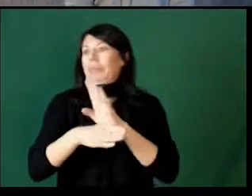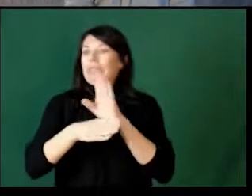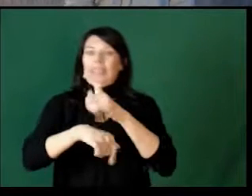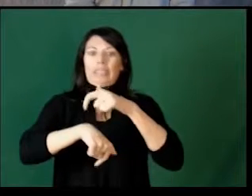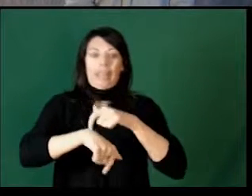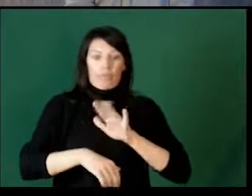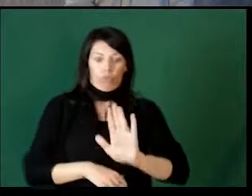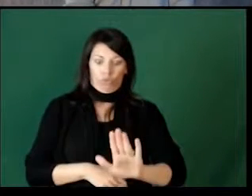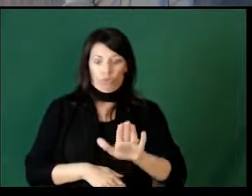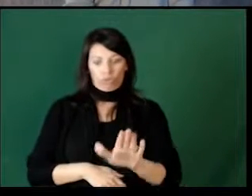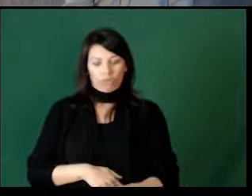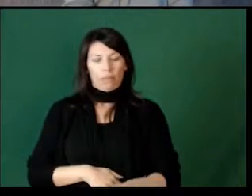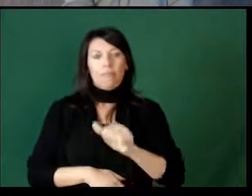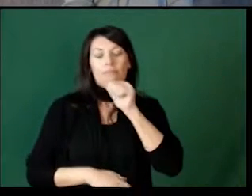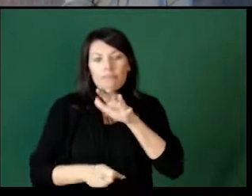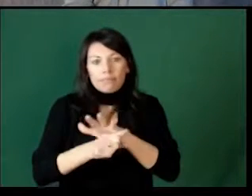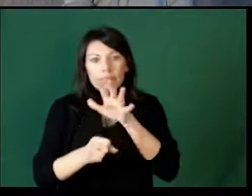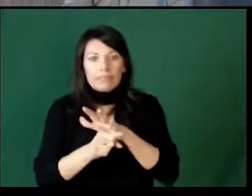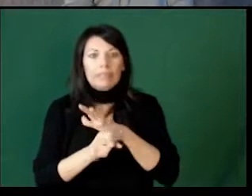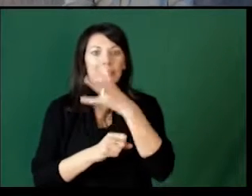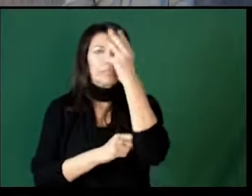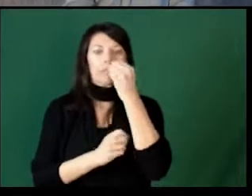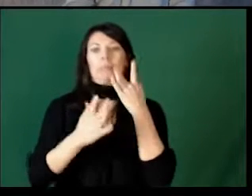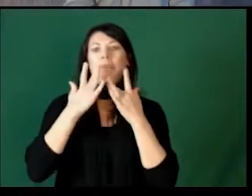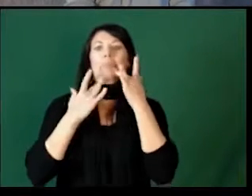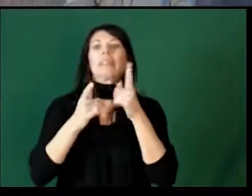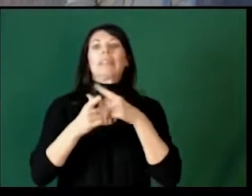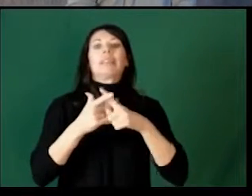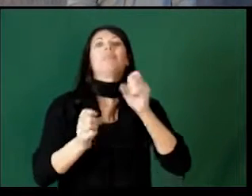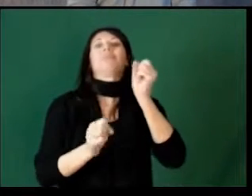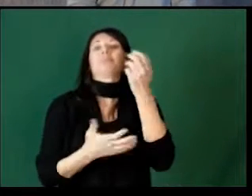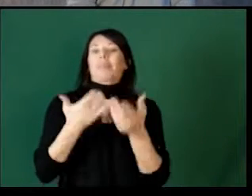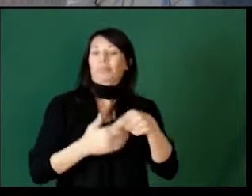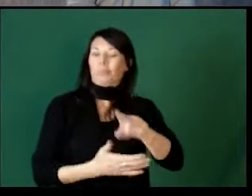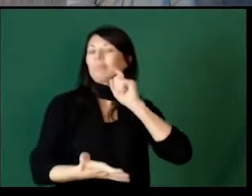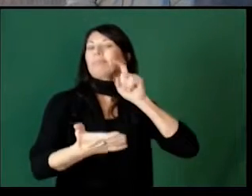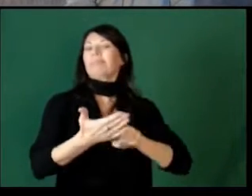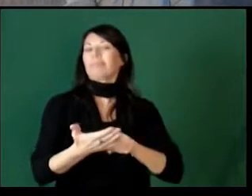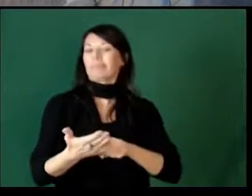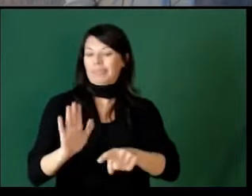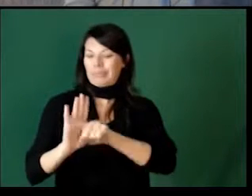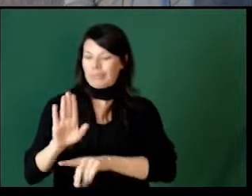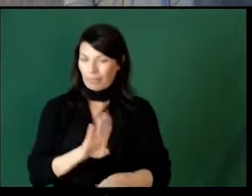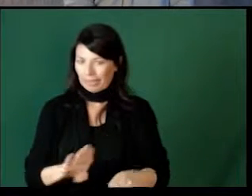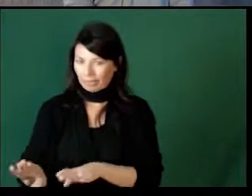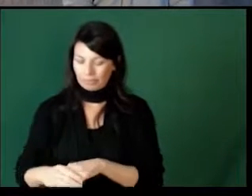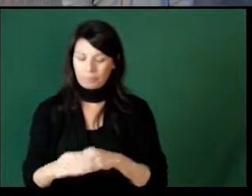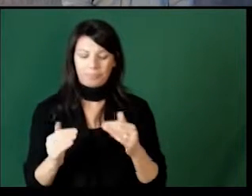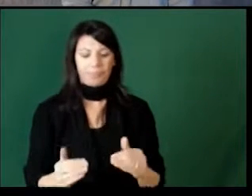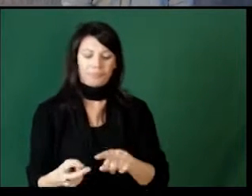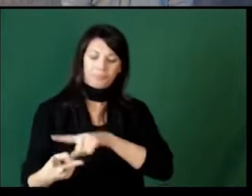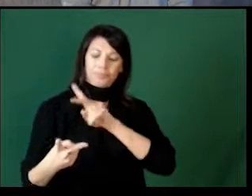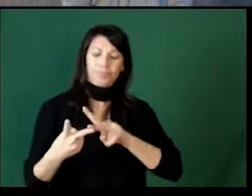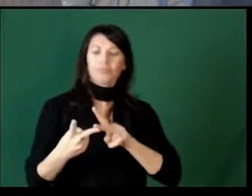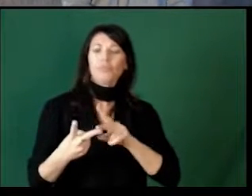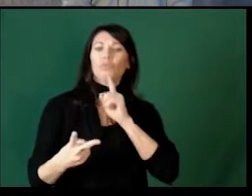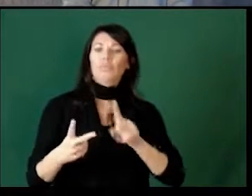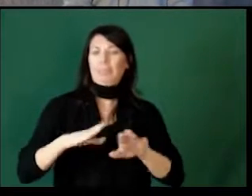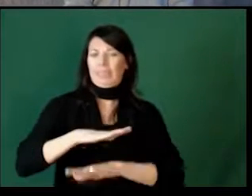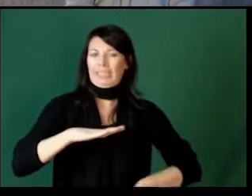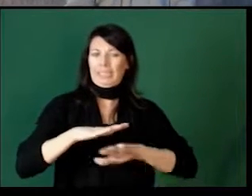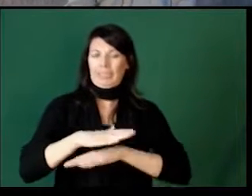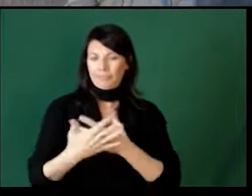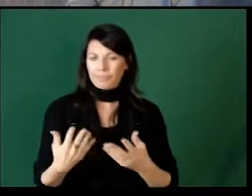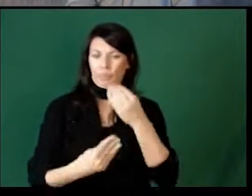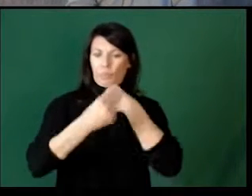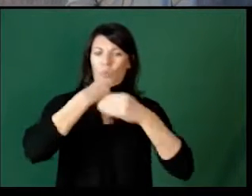time and your child has not gotten enough sleep, this may be the reason that you're seeing those negative behaviors. Another key basic is nutrition.